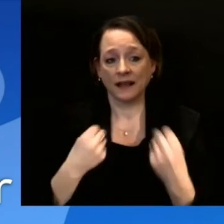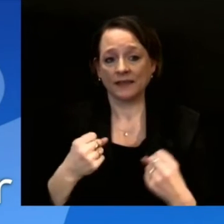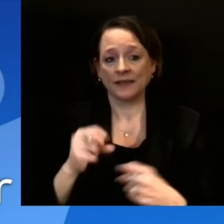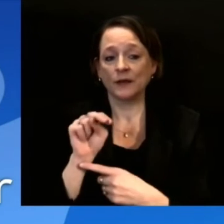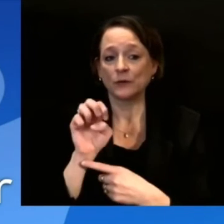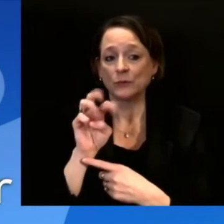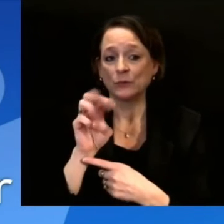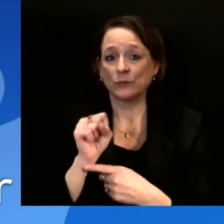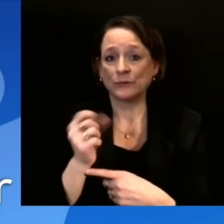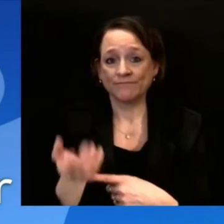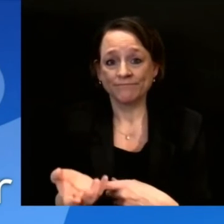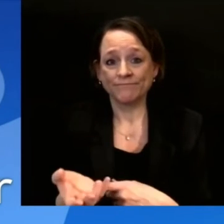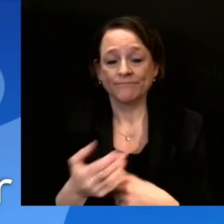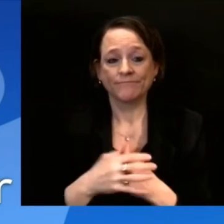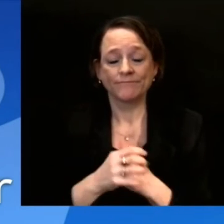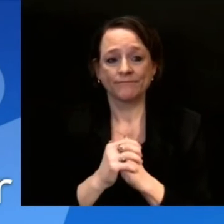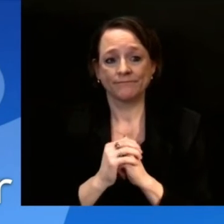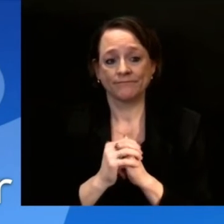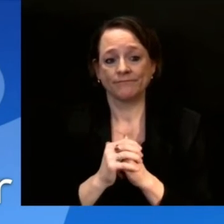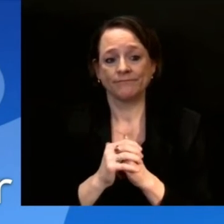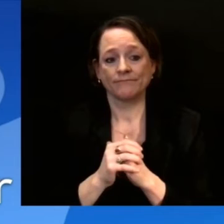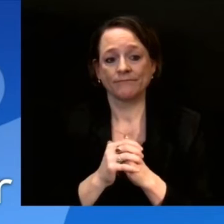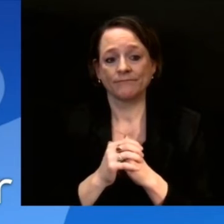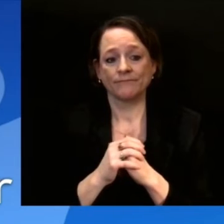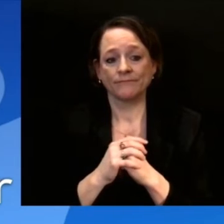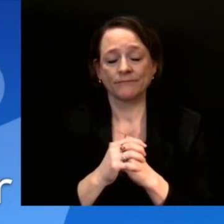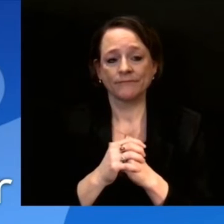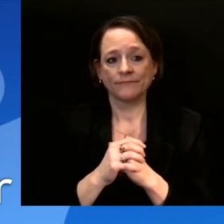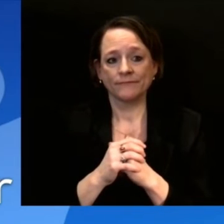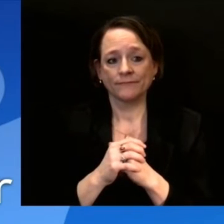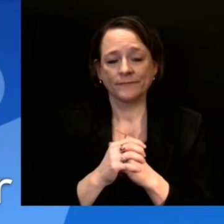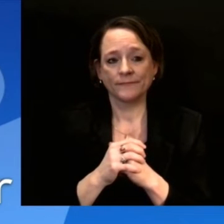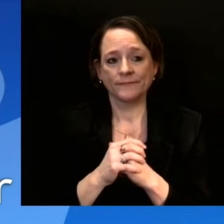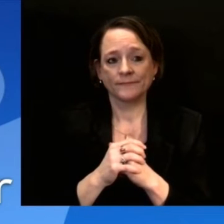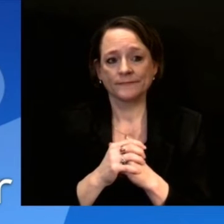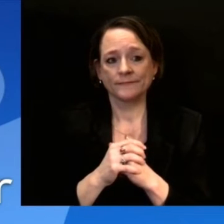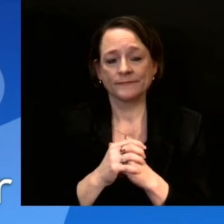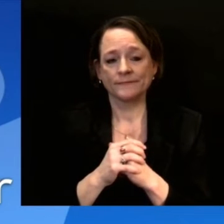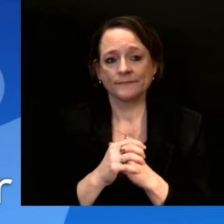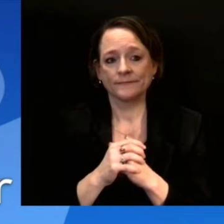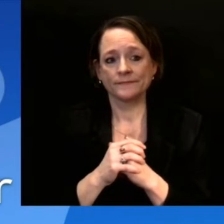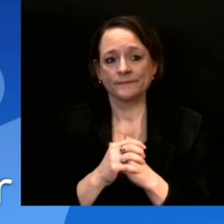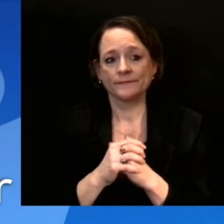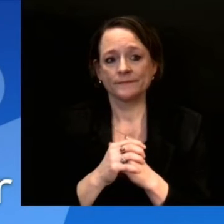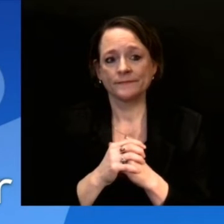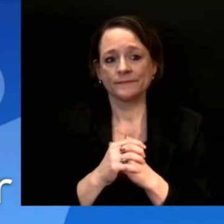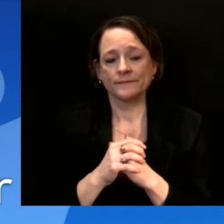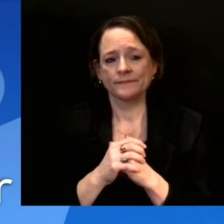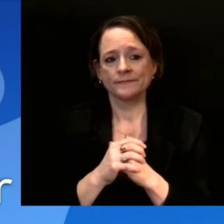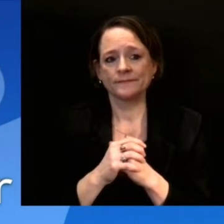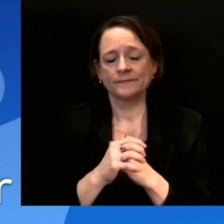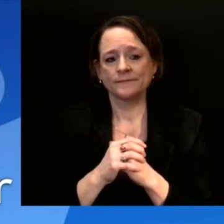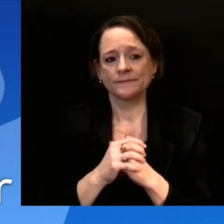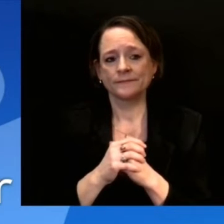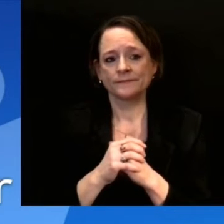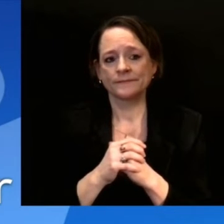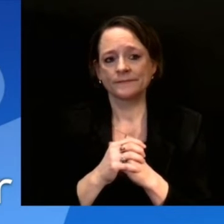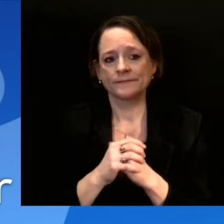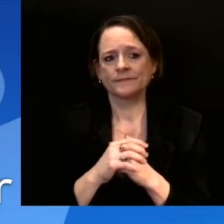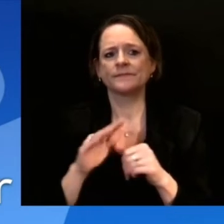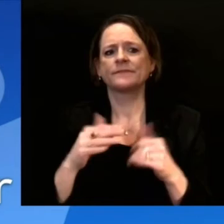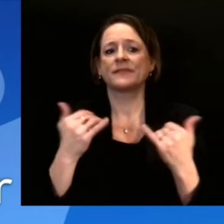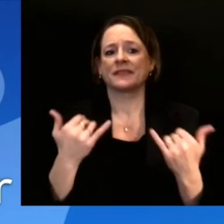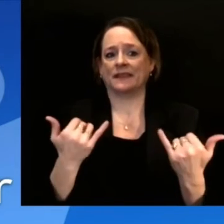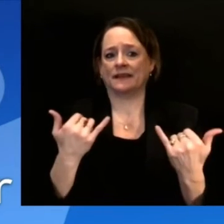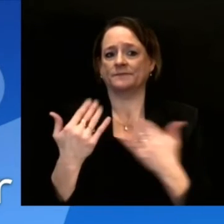Hi, thanks for holding this call today. This morning, the Assembly Health Committee advanced the bill that